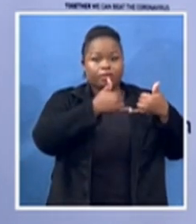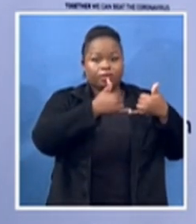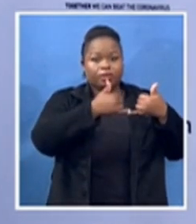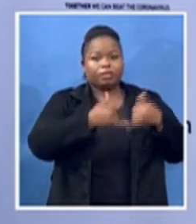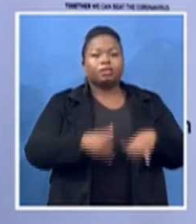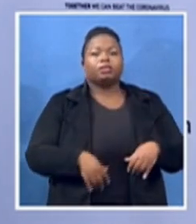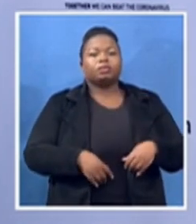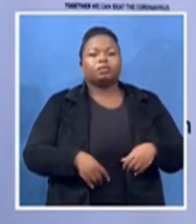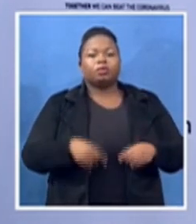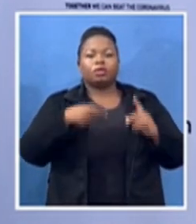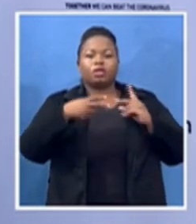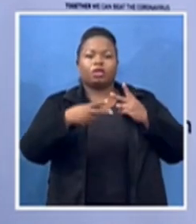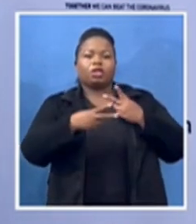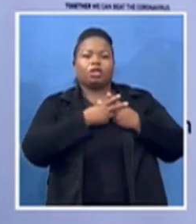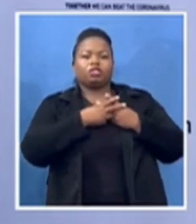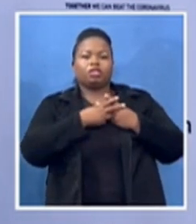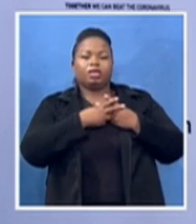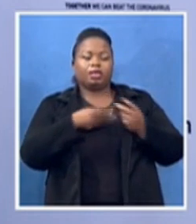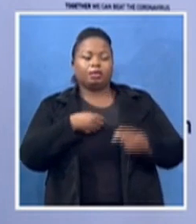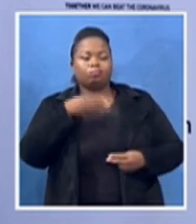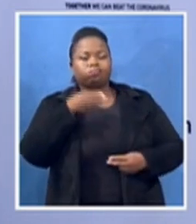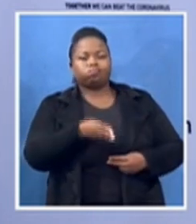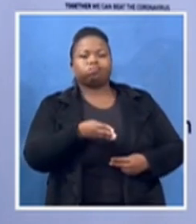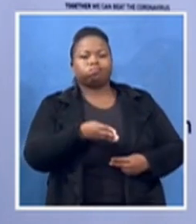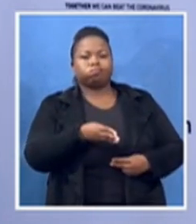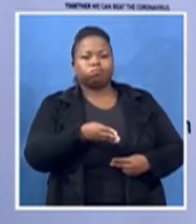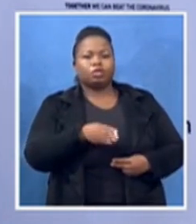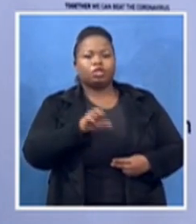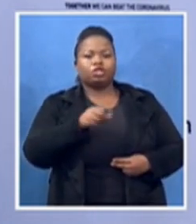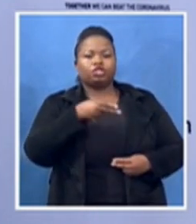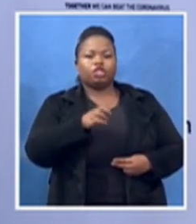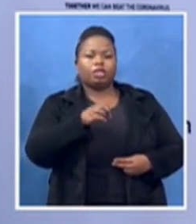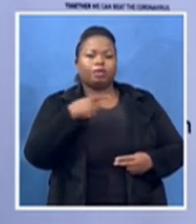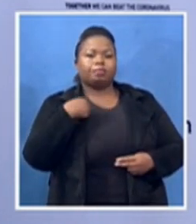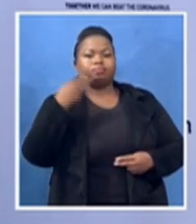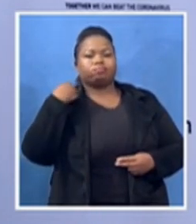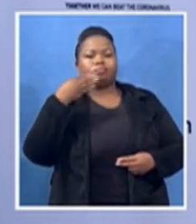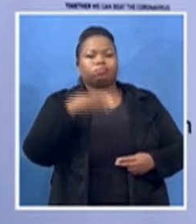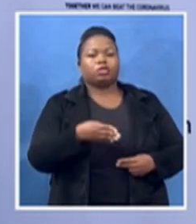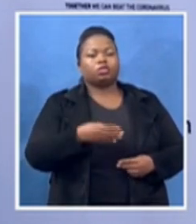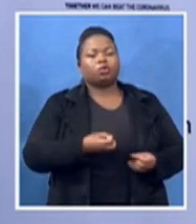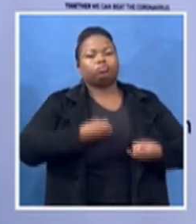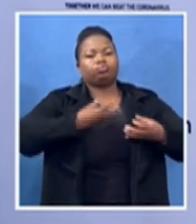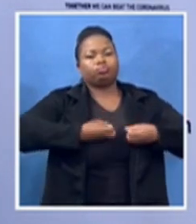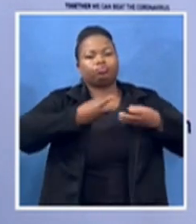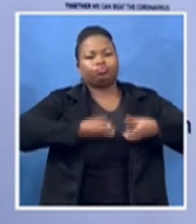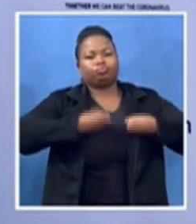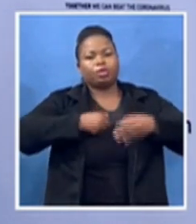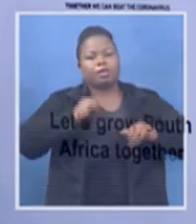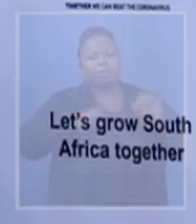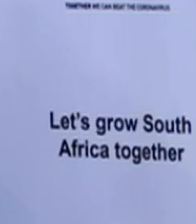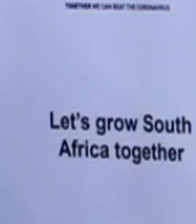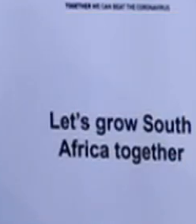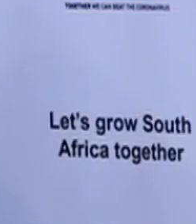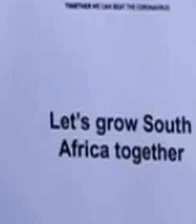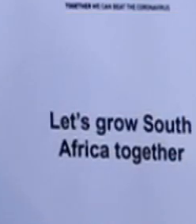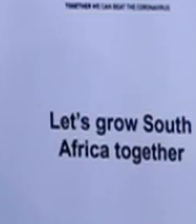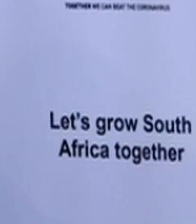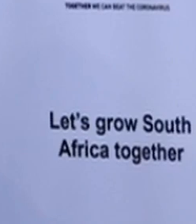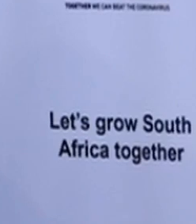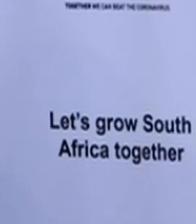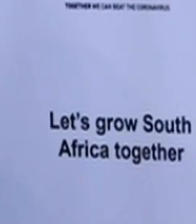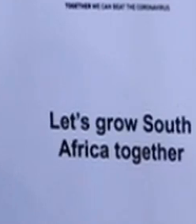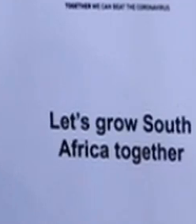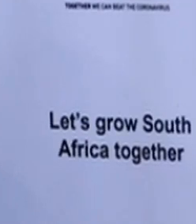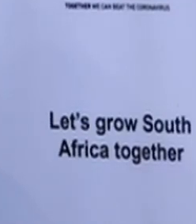which is a storytelling and performance sessions um under bringing up women of first awards we highlight and